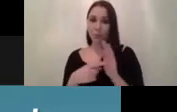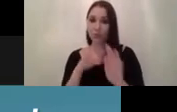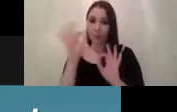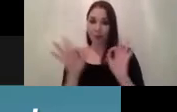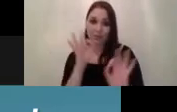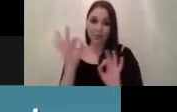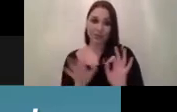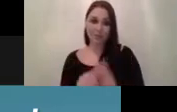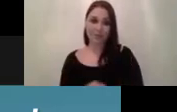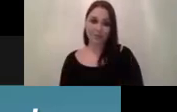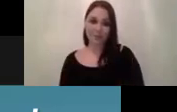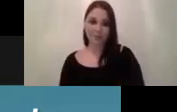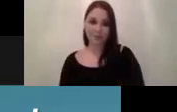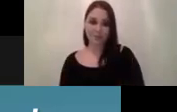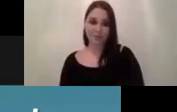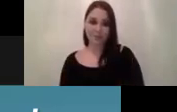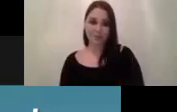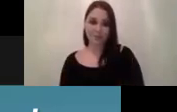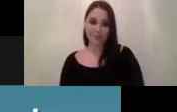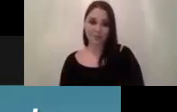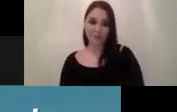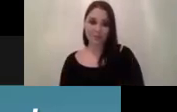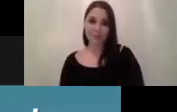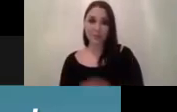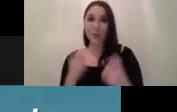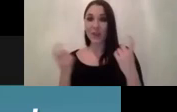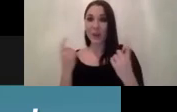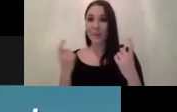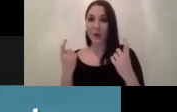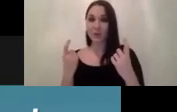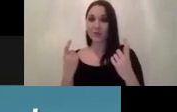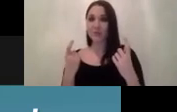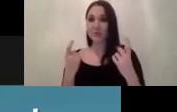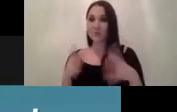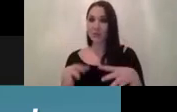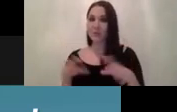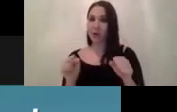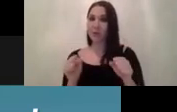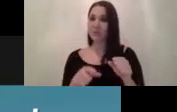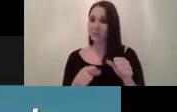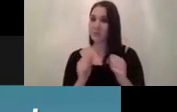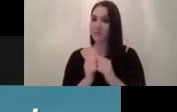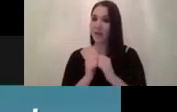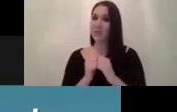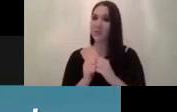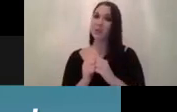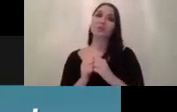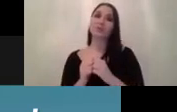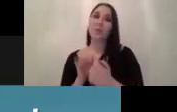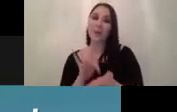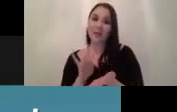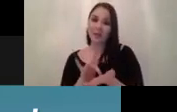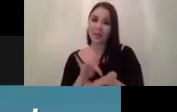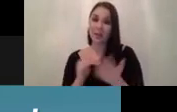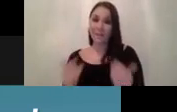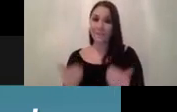and this is also all you can think about as a circle i start i suggest you to start the value proposition in the middle move